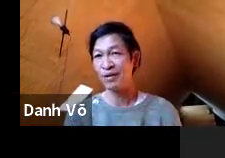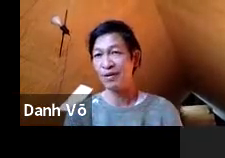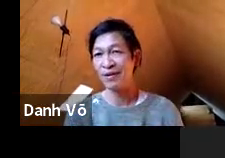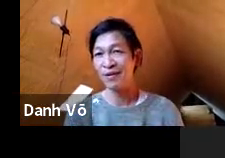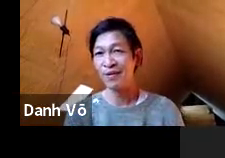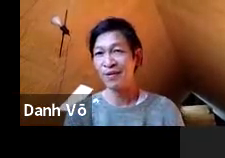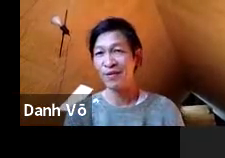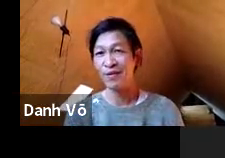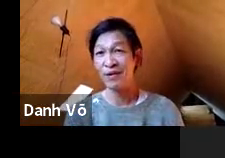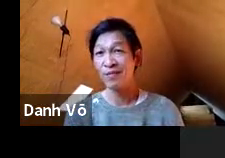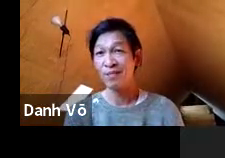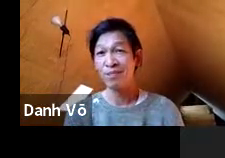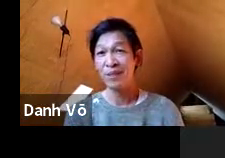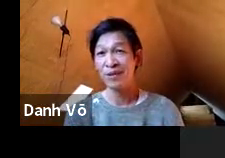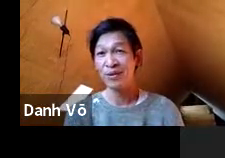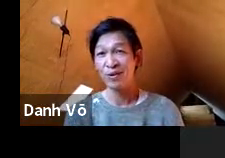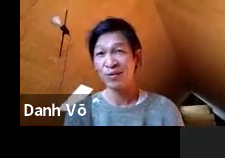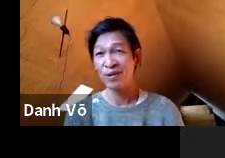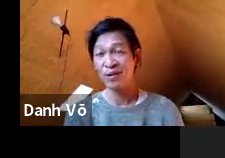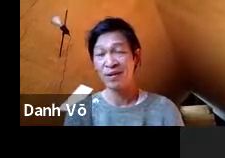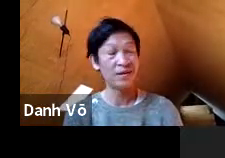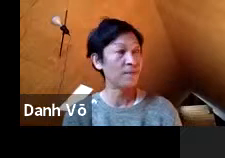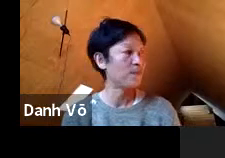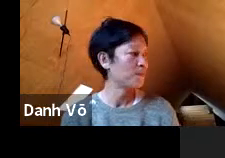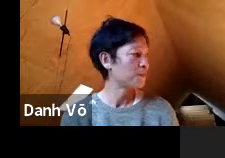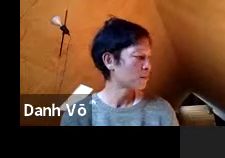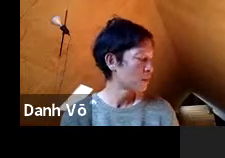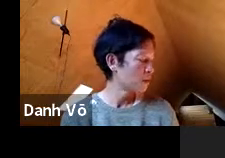to not be so